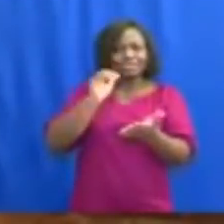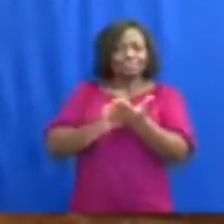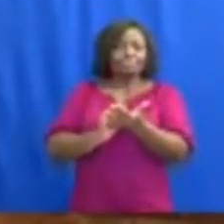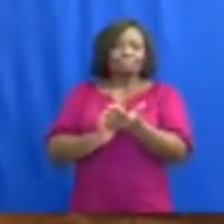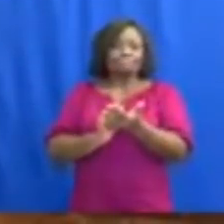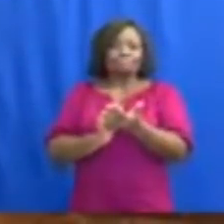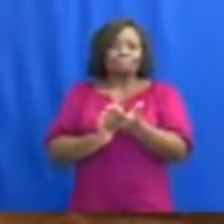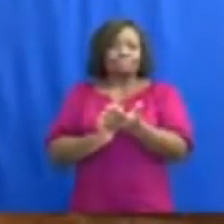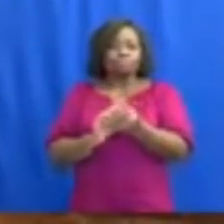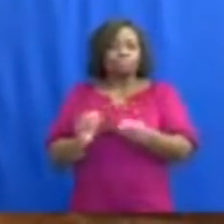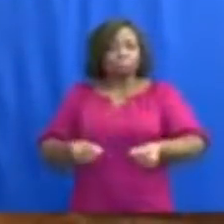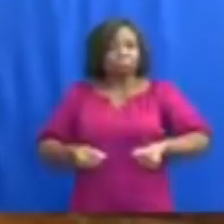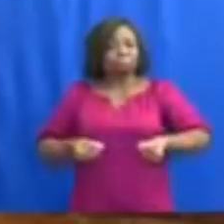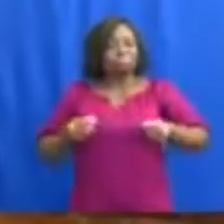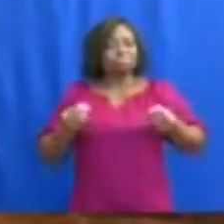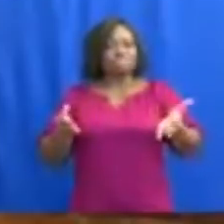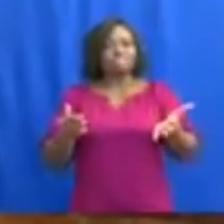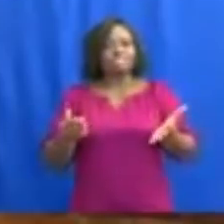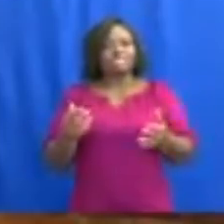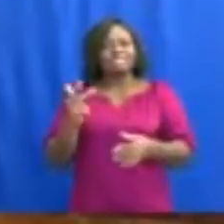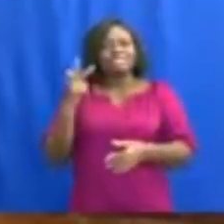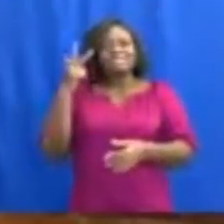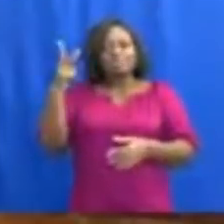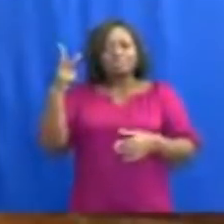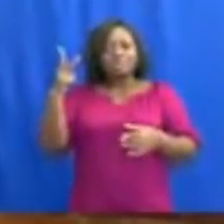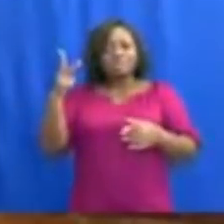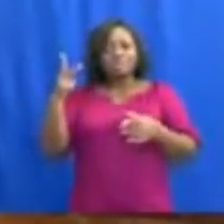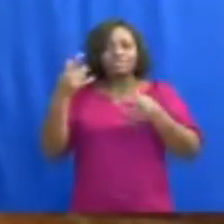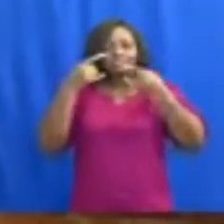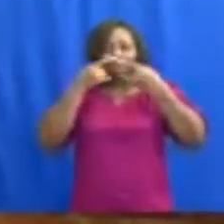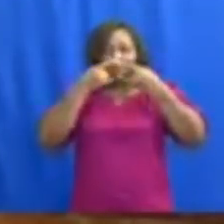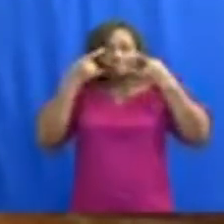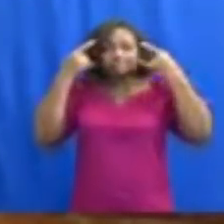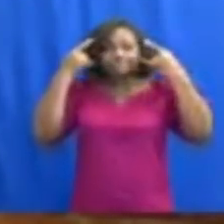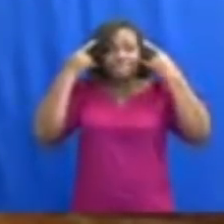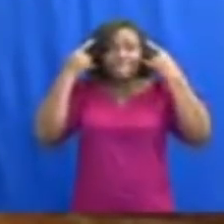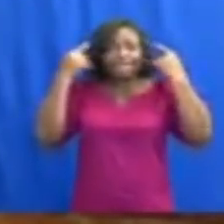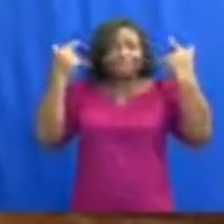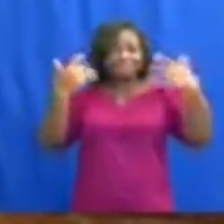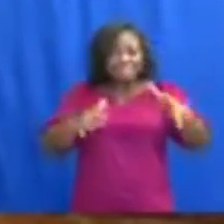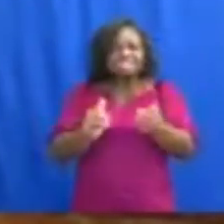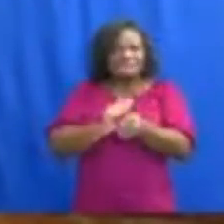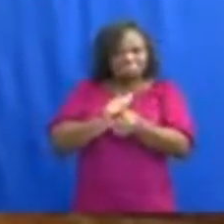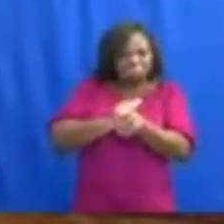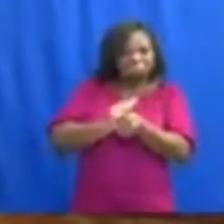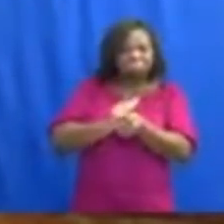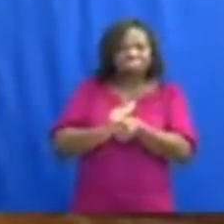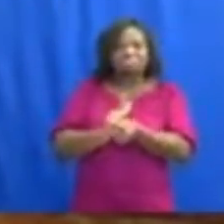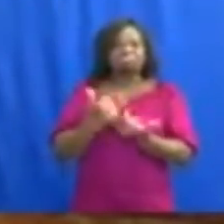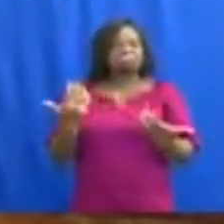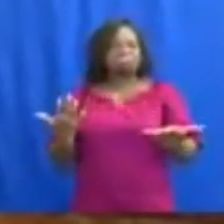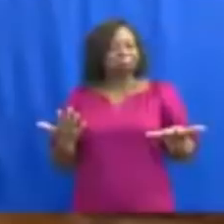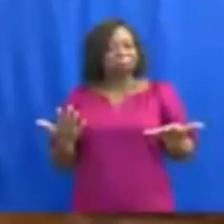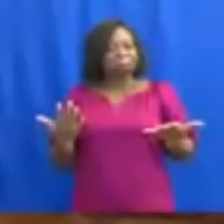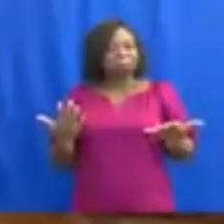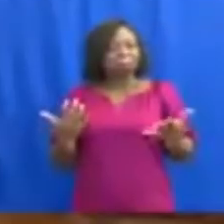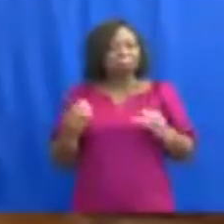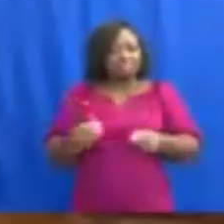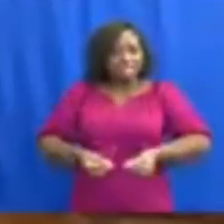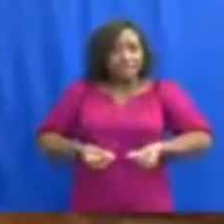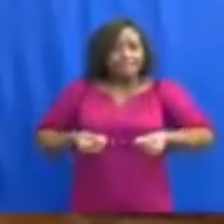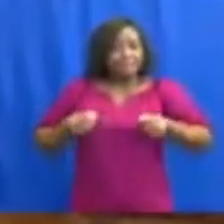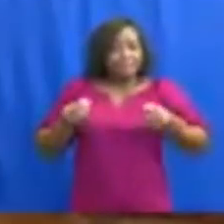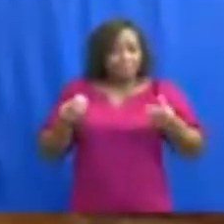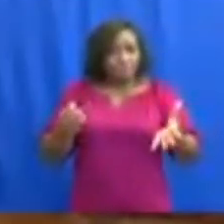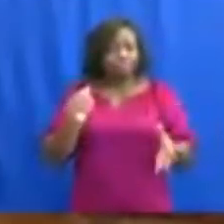will be provided with three pieces of reusable face masks, i.e. two being provided